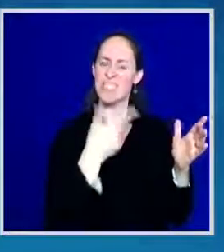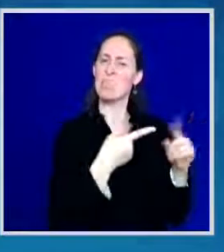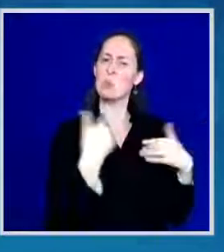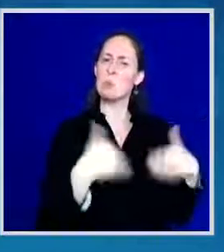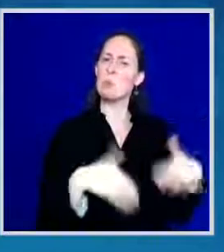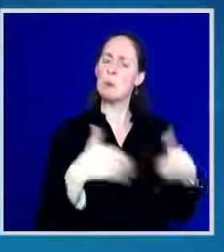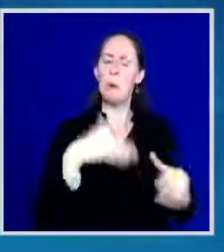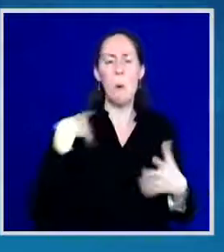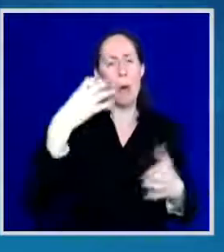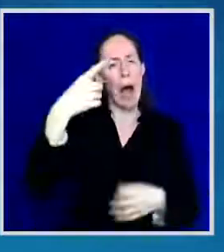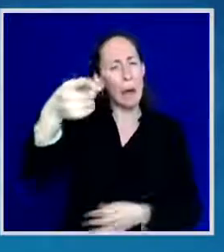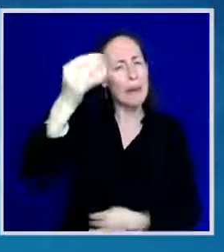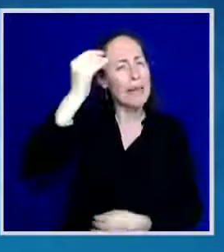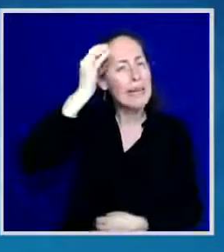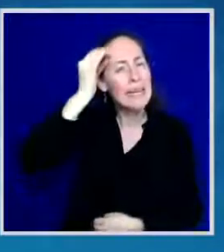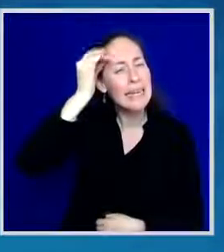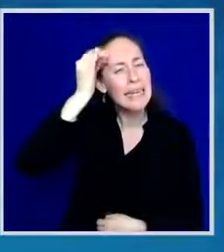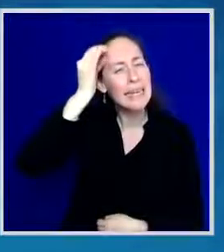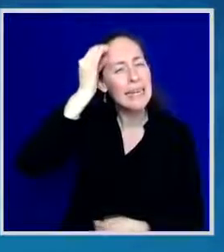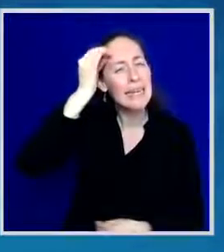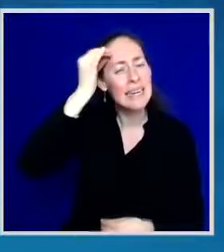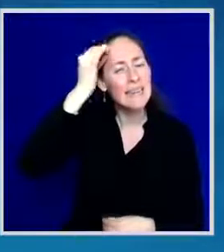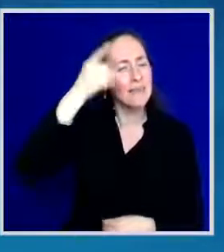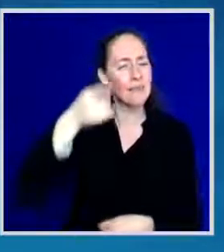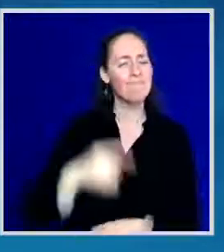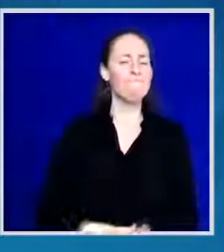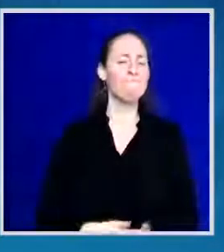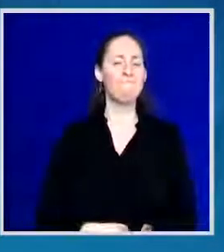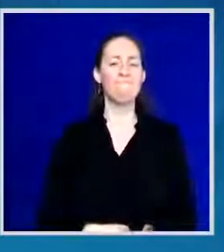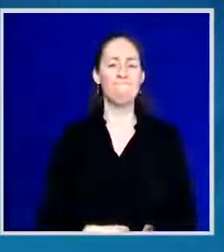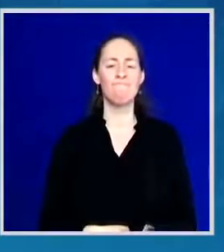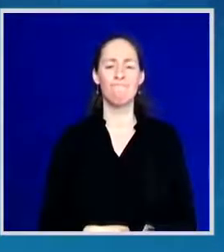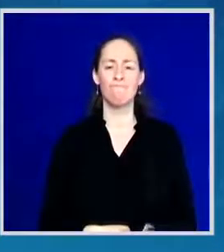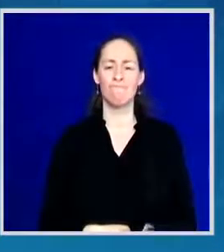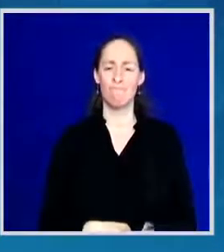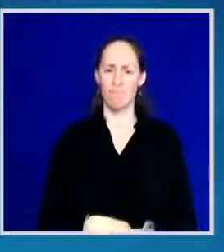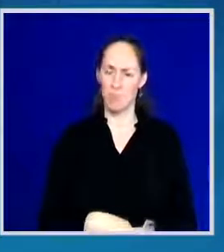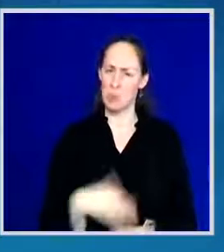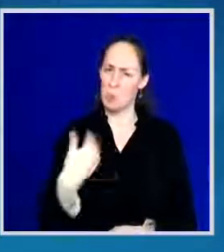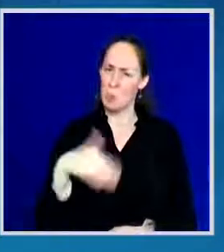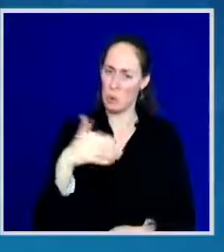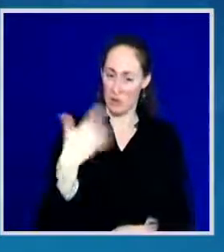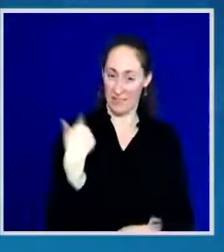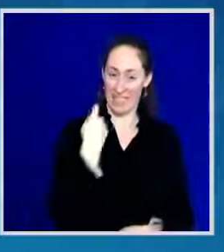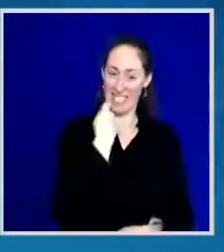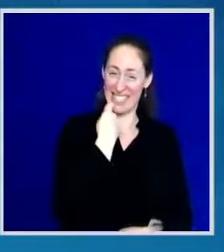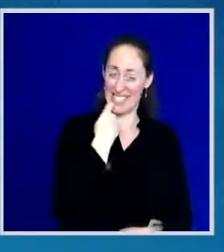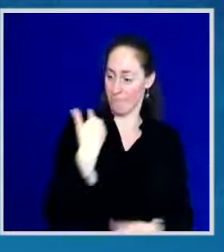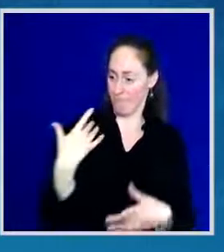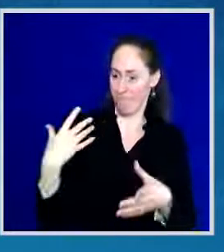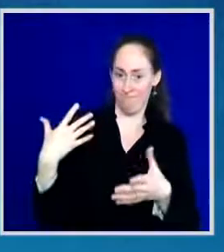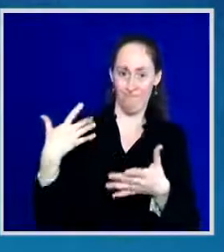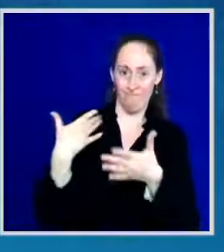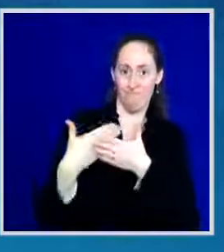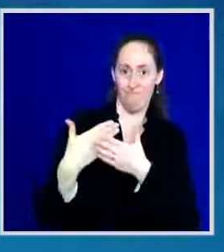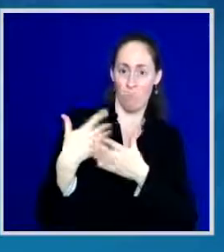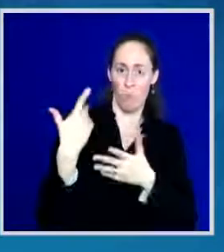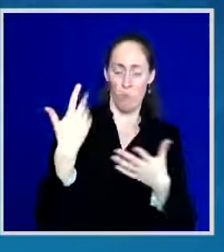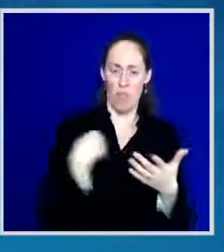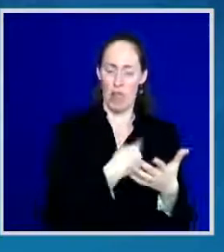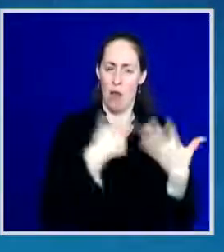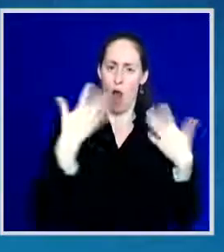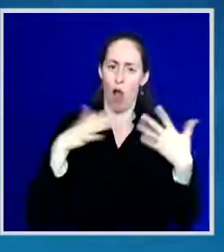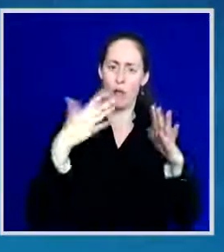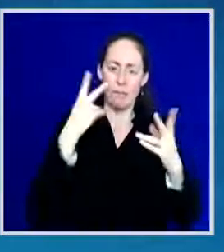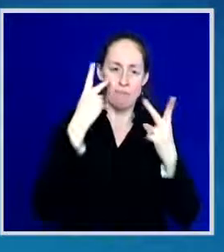Over the past year alone, which really highlighted the importance of it, a lot of people, the only way